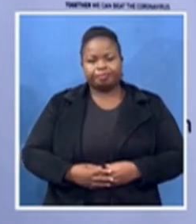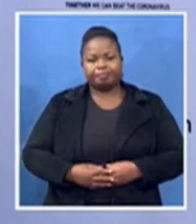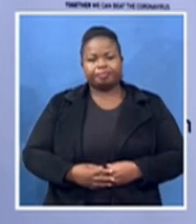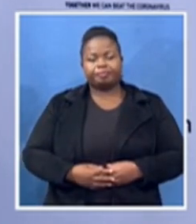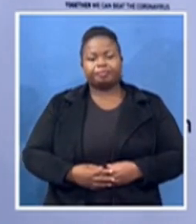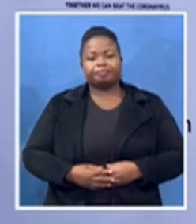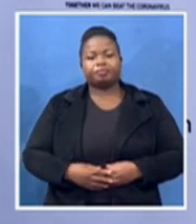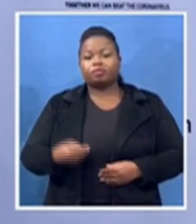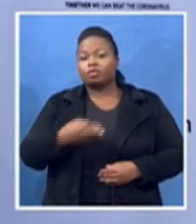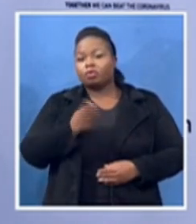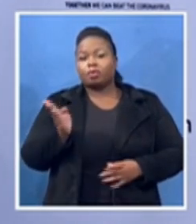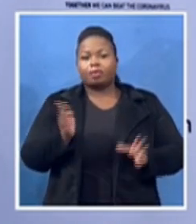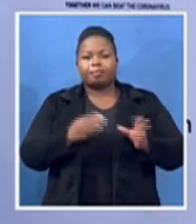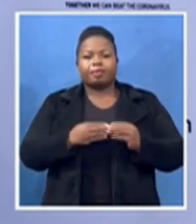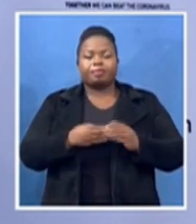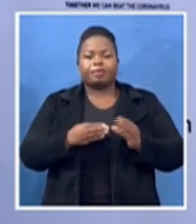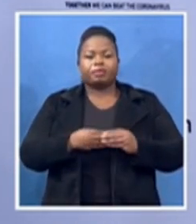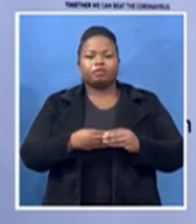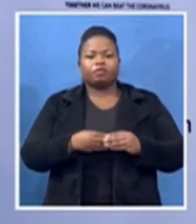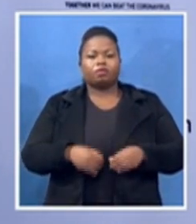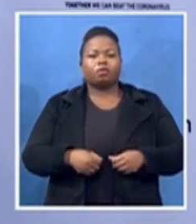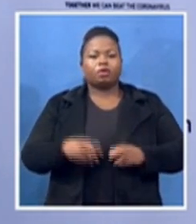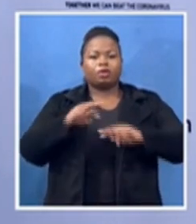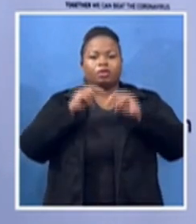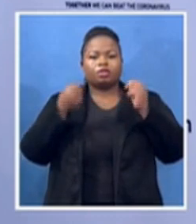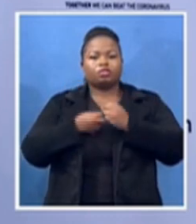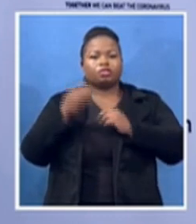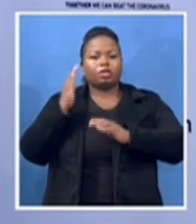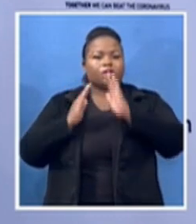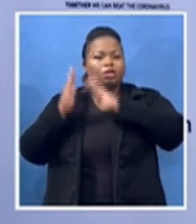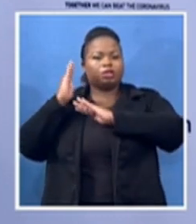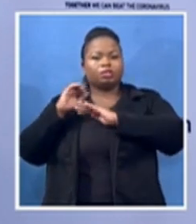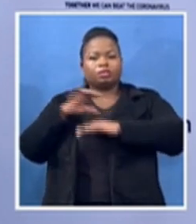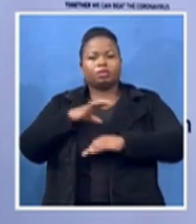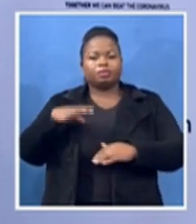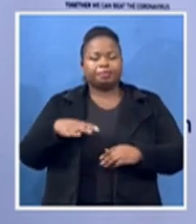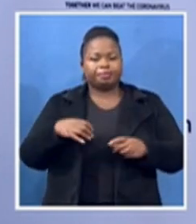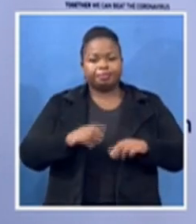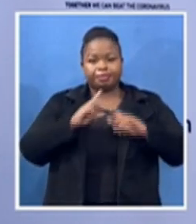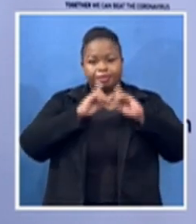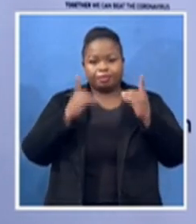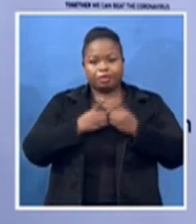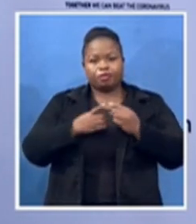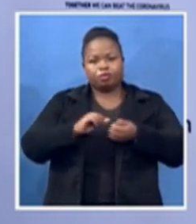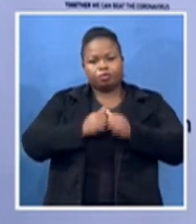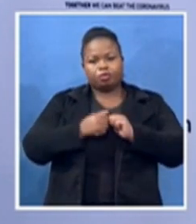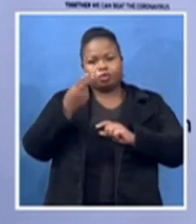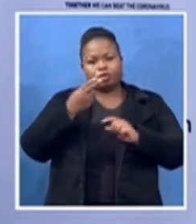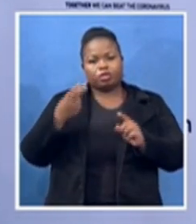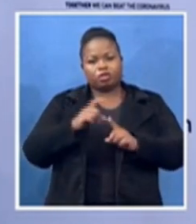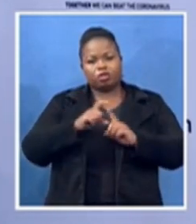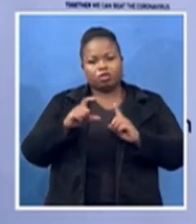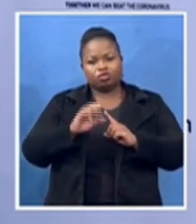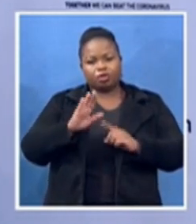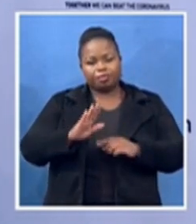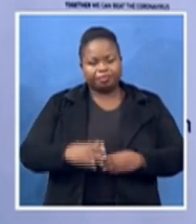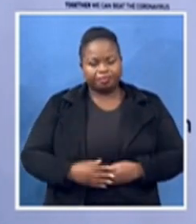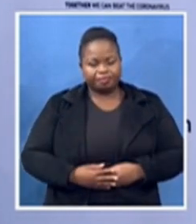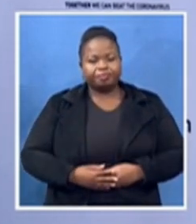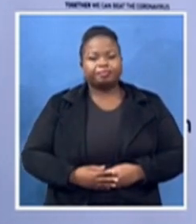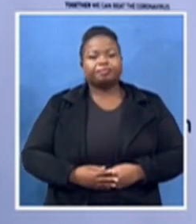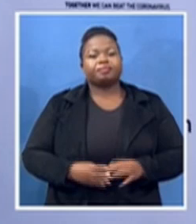the department of sports arts and culture and members of the media i greet you in